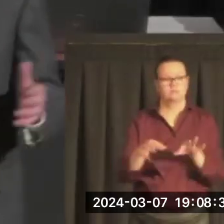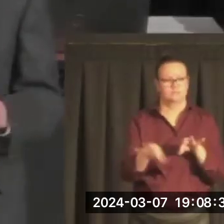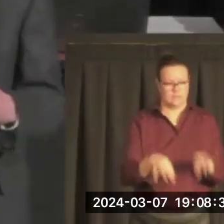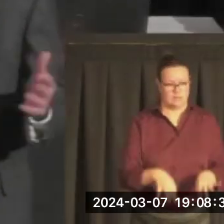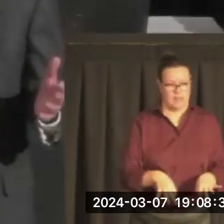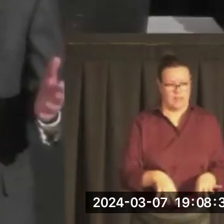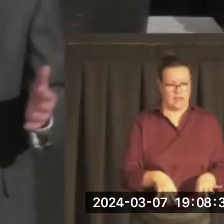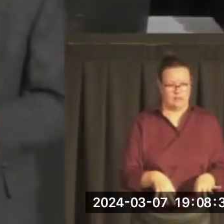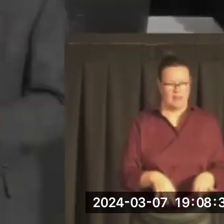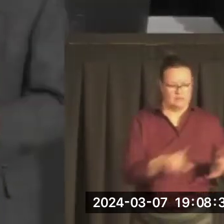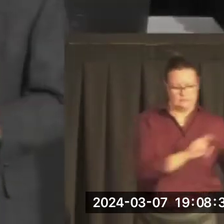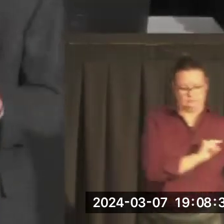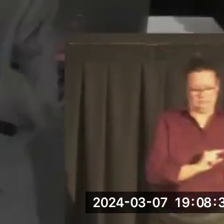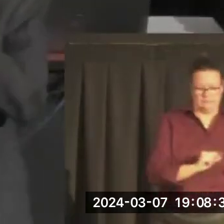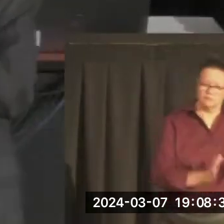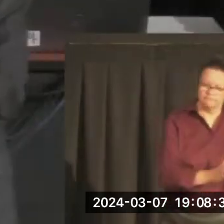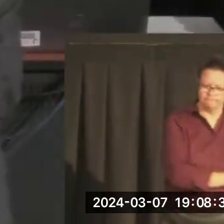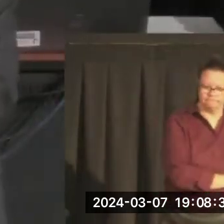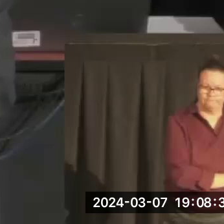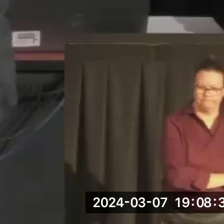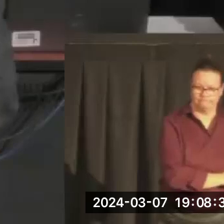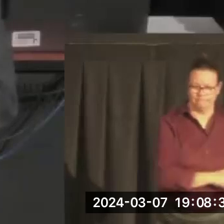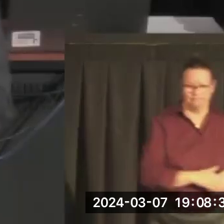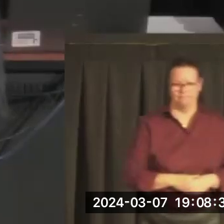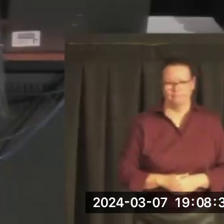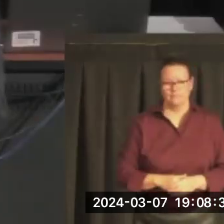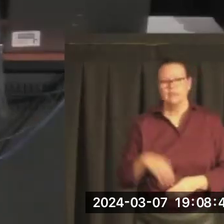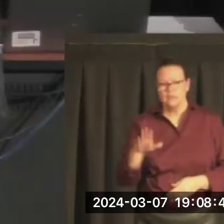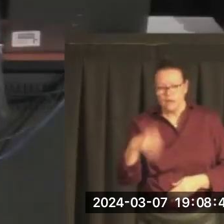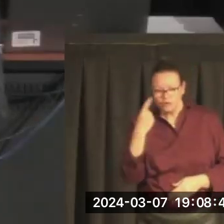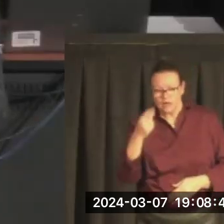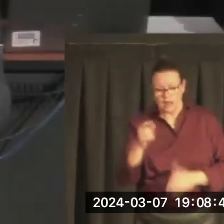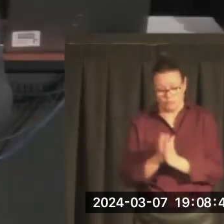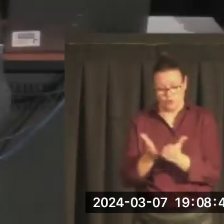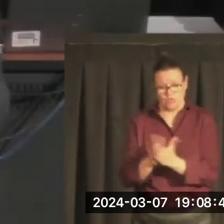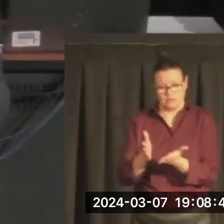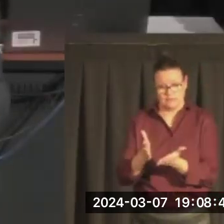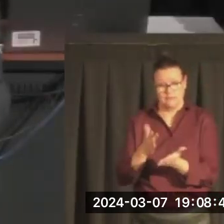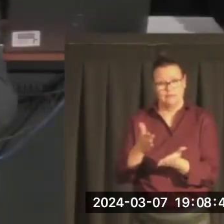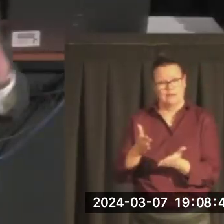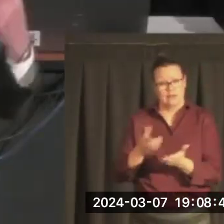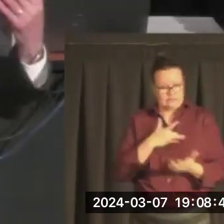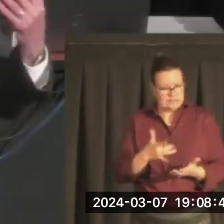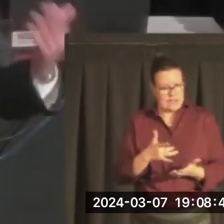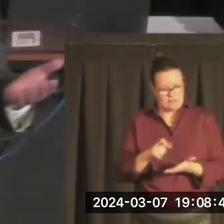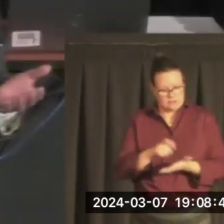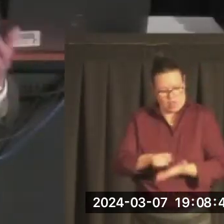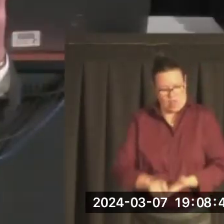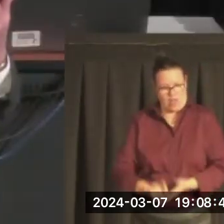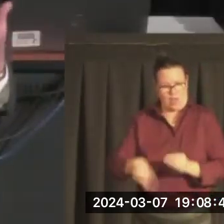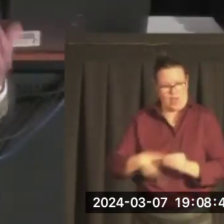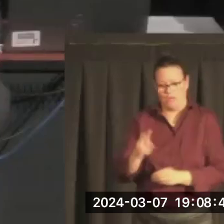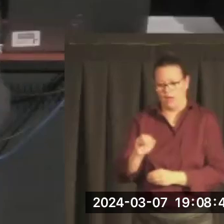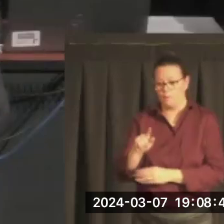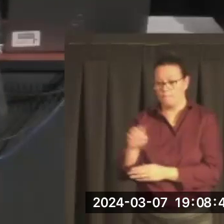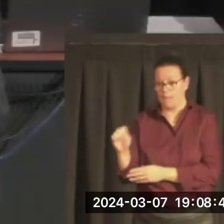things that are written about Mike Mansfield always are about Michael, but I'll let him speak for himself about the contributions